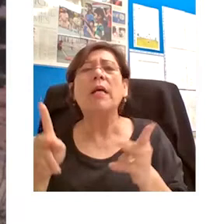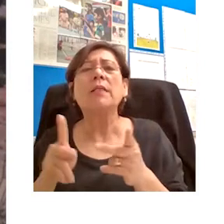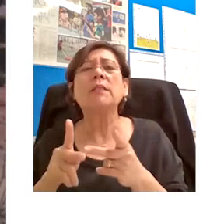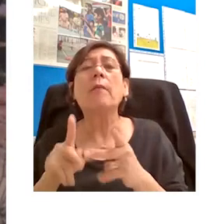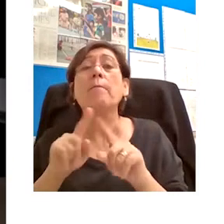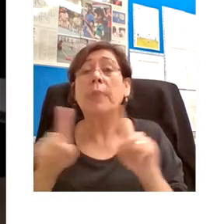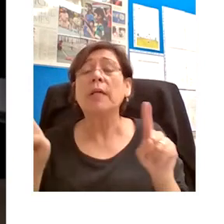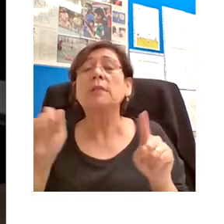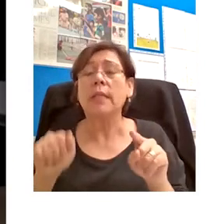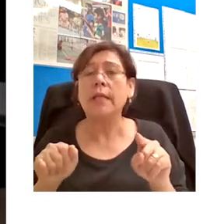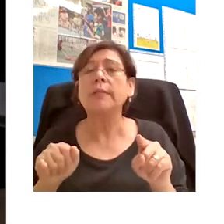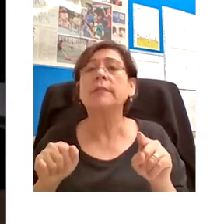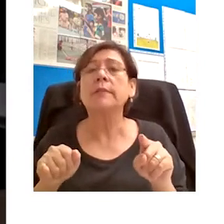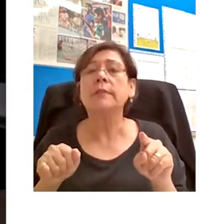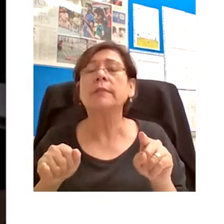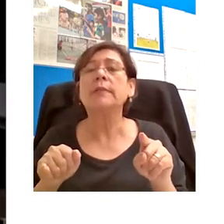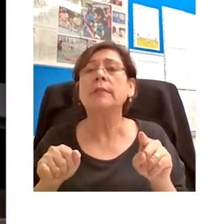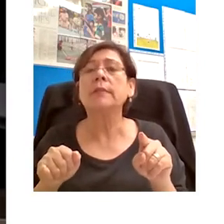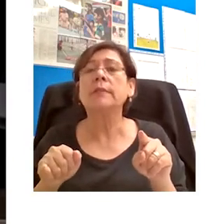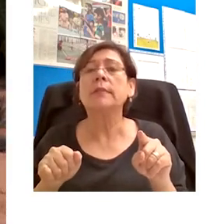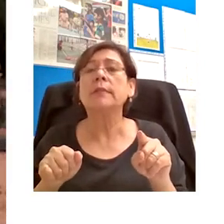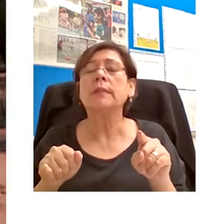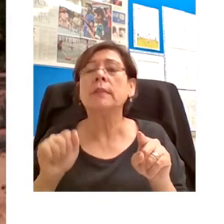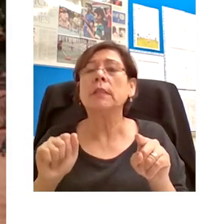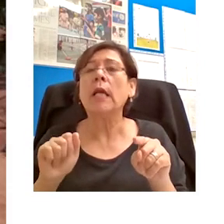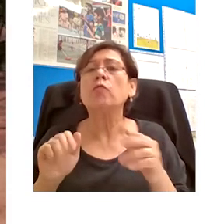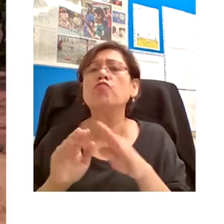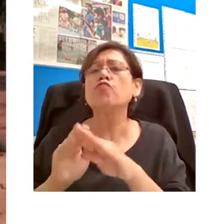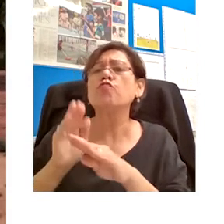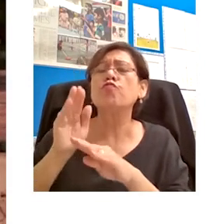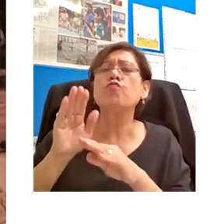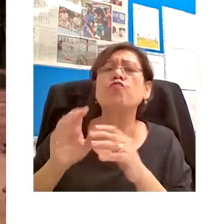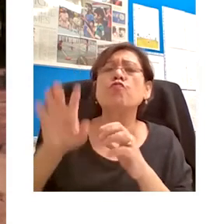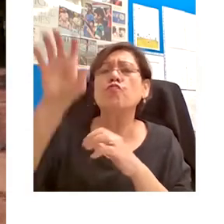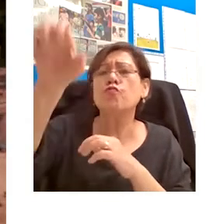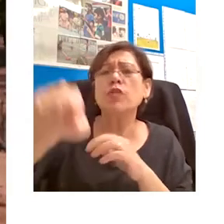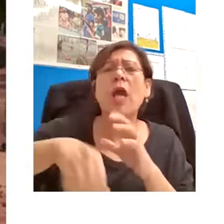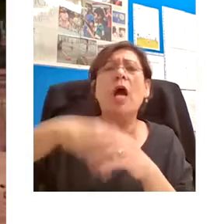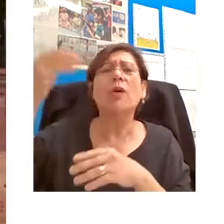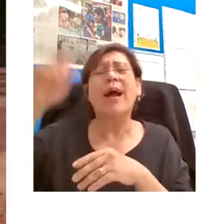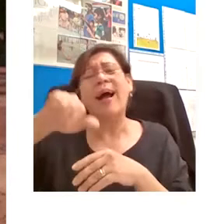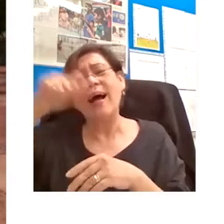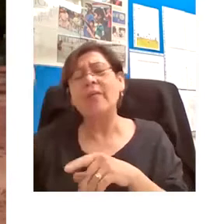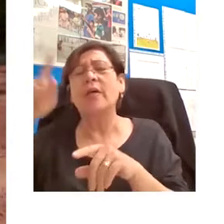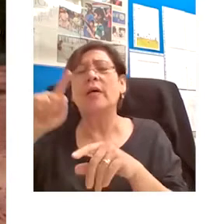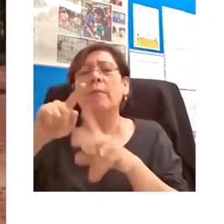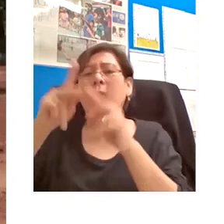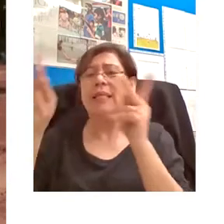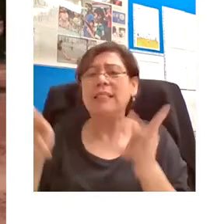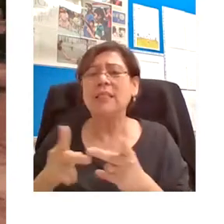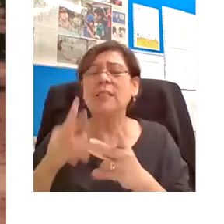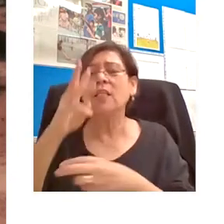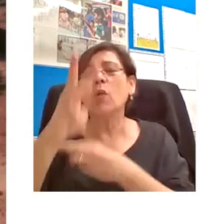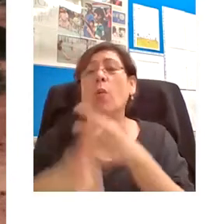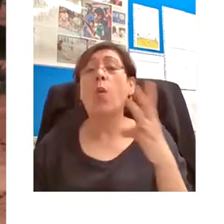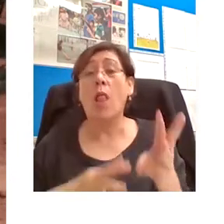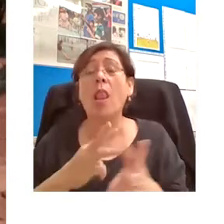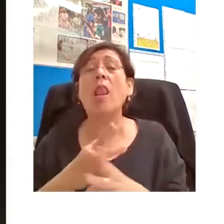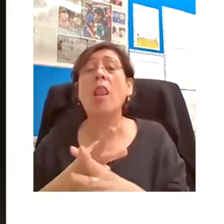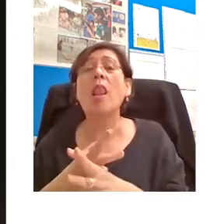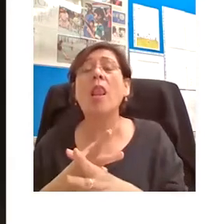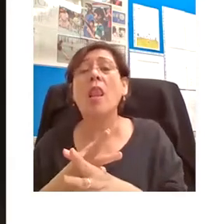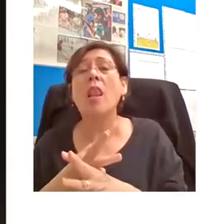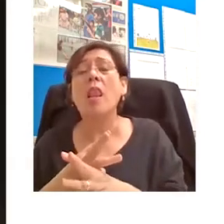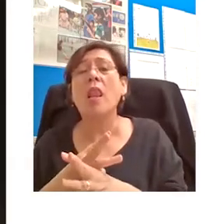any particular locality and network further with people around the globe, wherever they may happen to be.